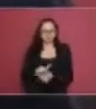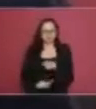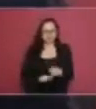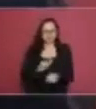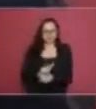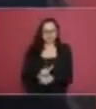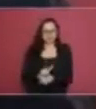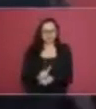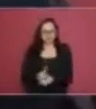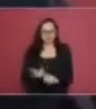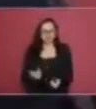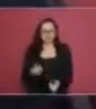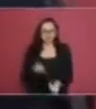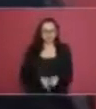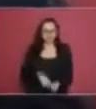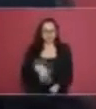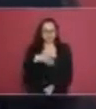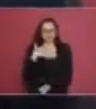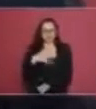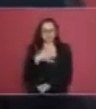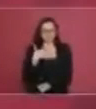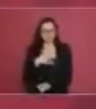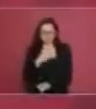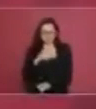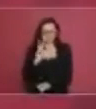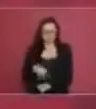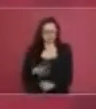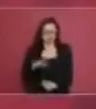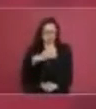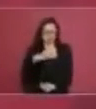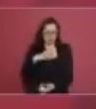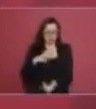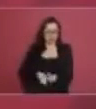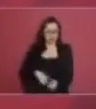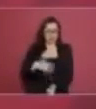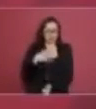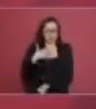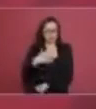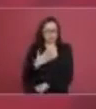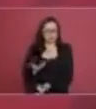even animals have um emotions it's been demonstrated